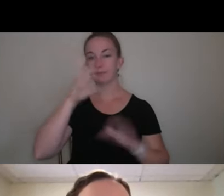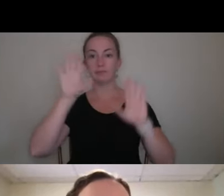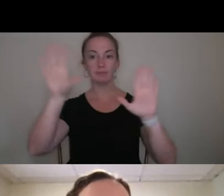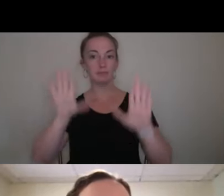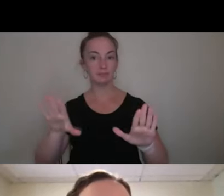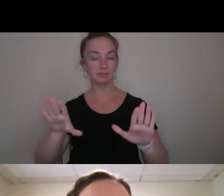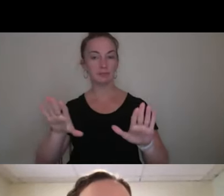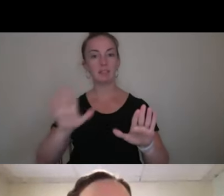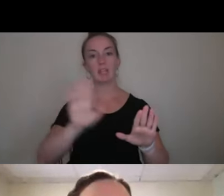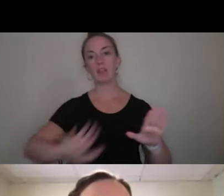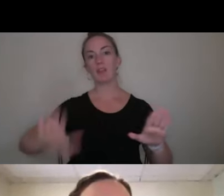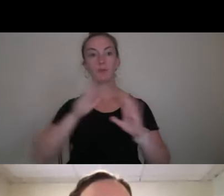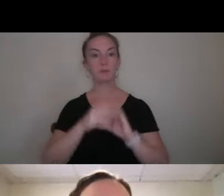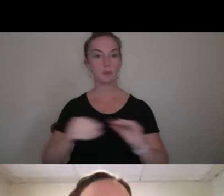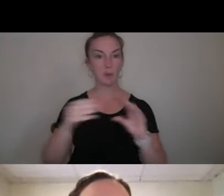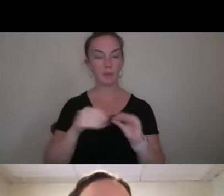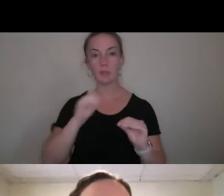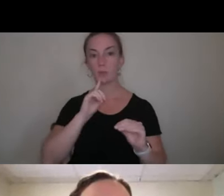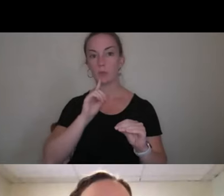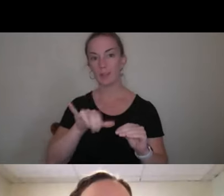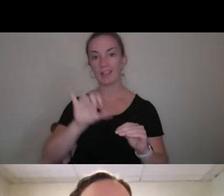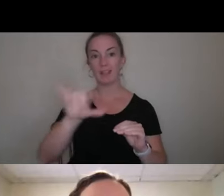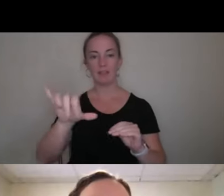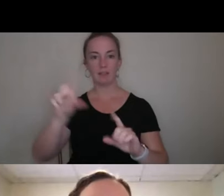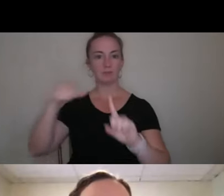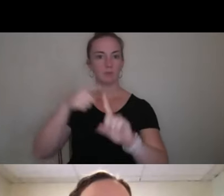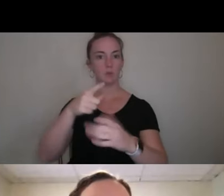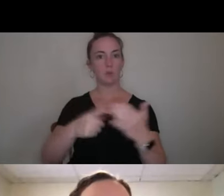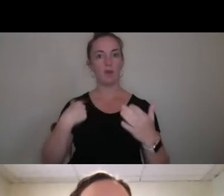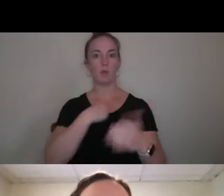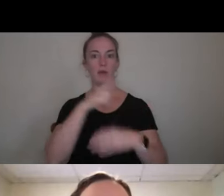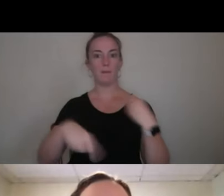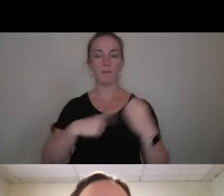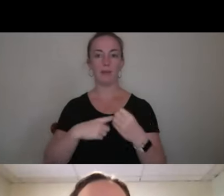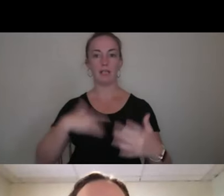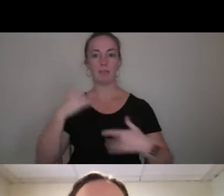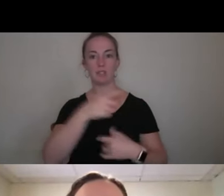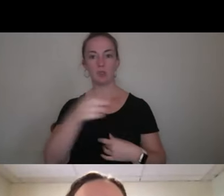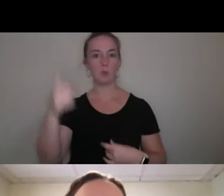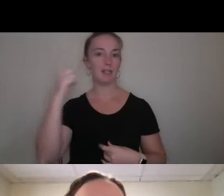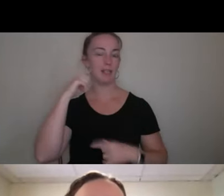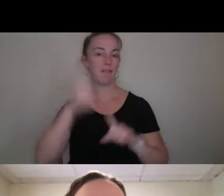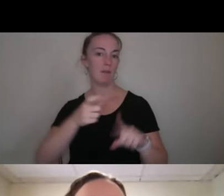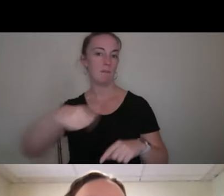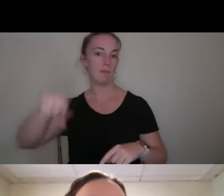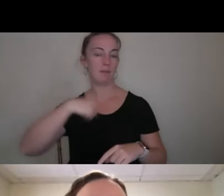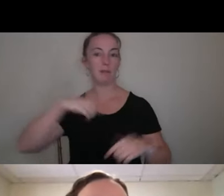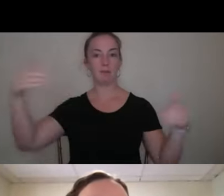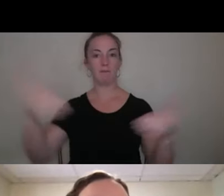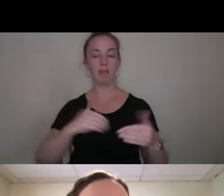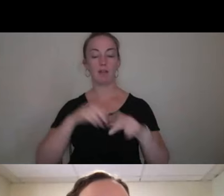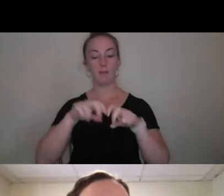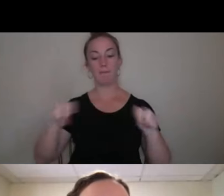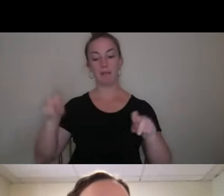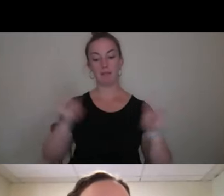Their stories are really what is what this is all about. And I'm excited for you guys to hear from them. So I am going to invite our panelists